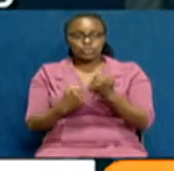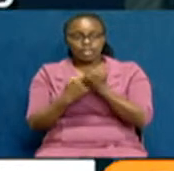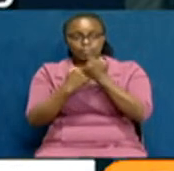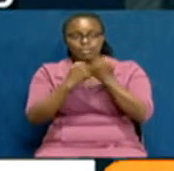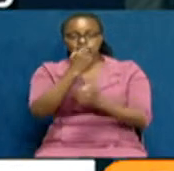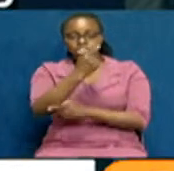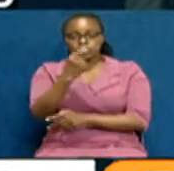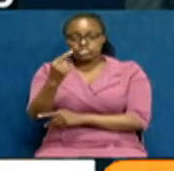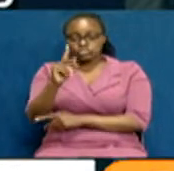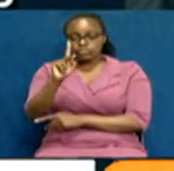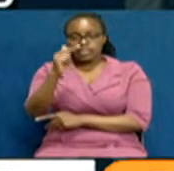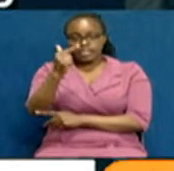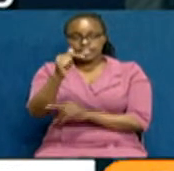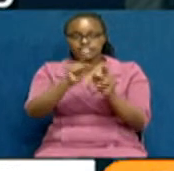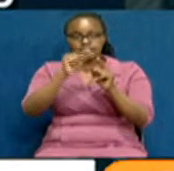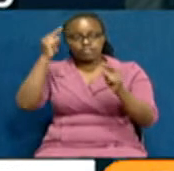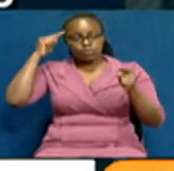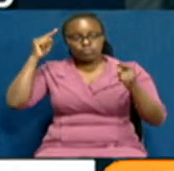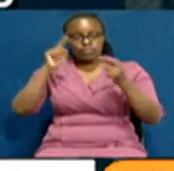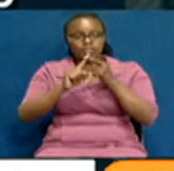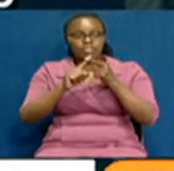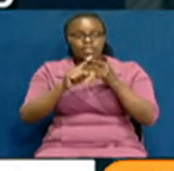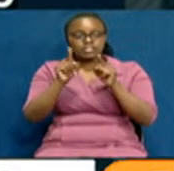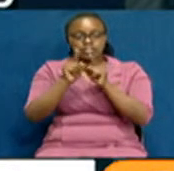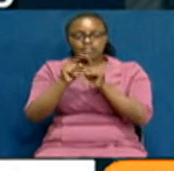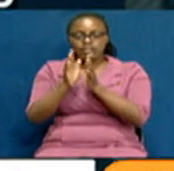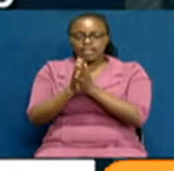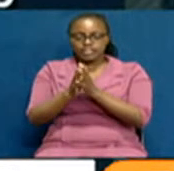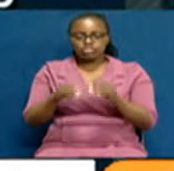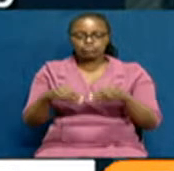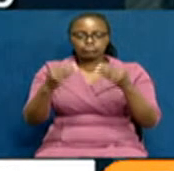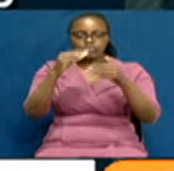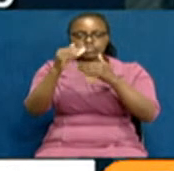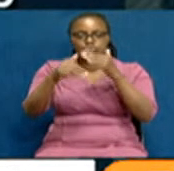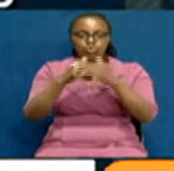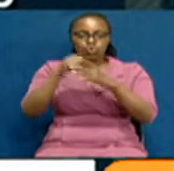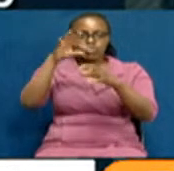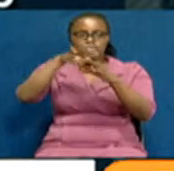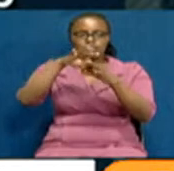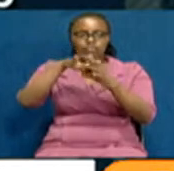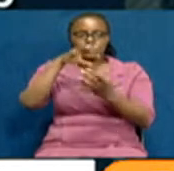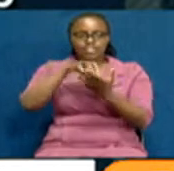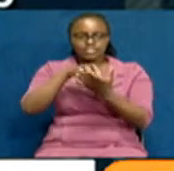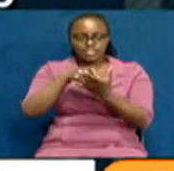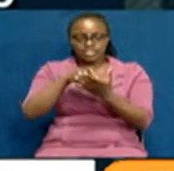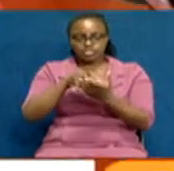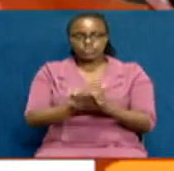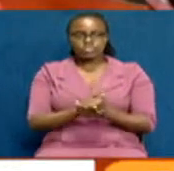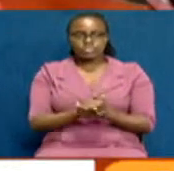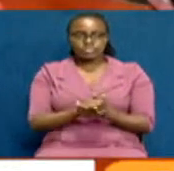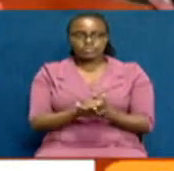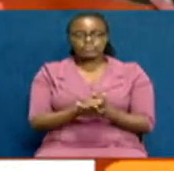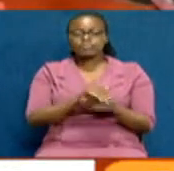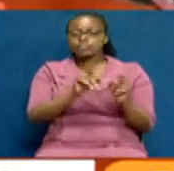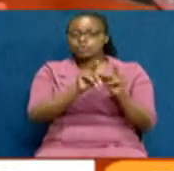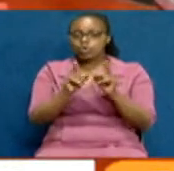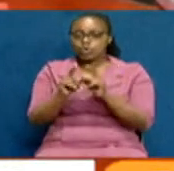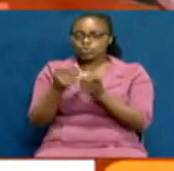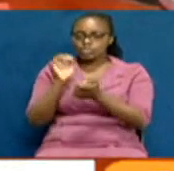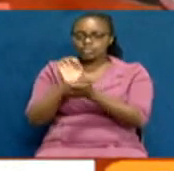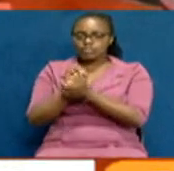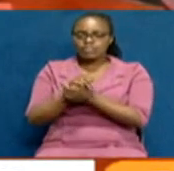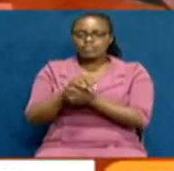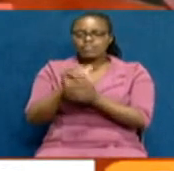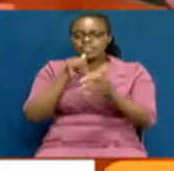each of the kits for the purposes of packaging and dispatch to all polling stations, end of quote. The confiscated